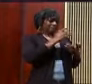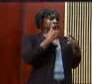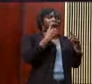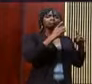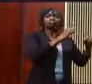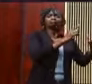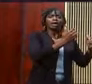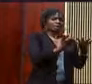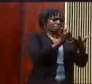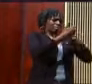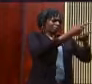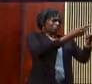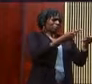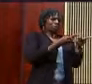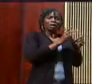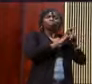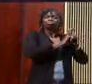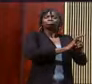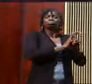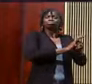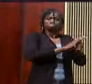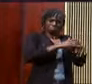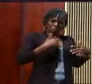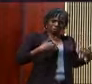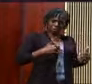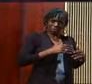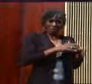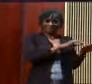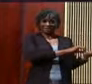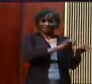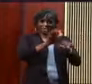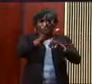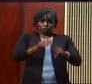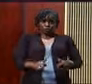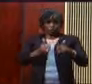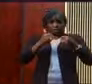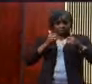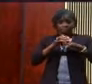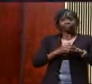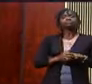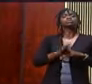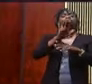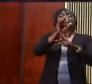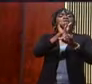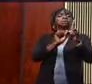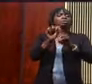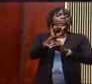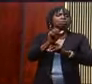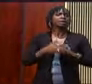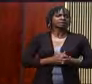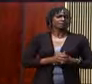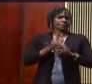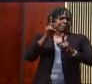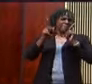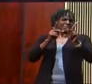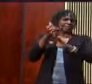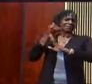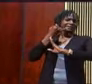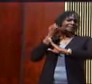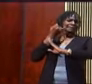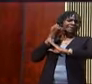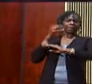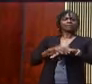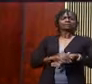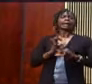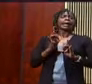Positions bring their own pressure. And someone is listening to me right now. People are jealous of you. They